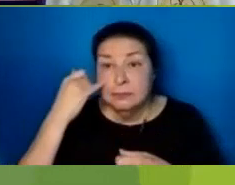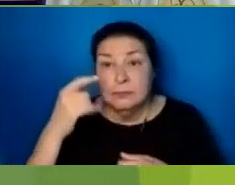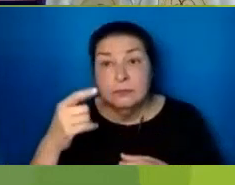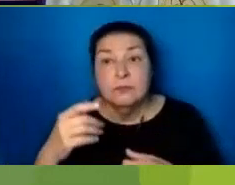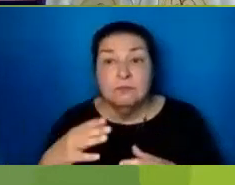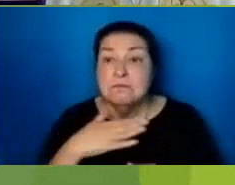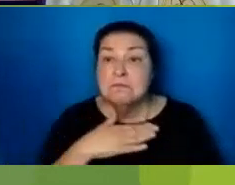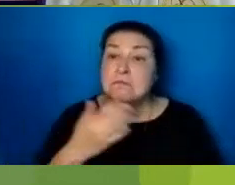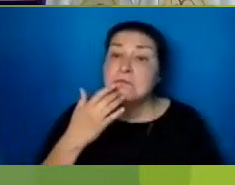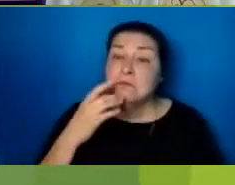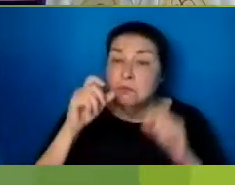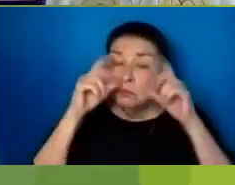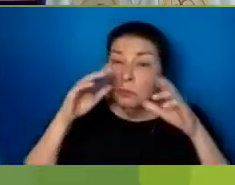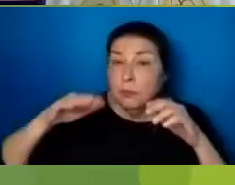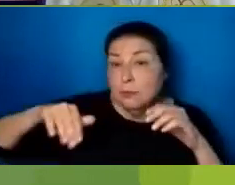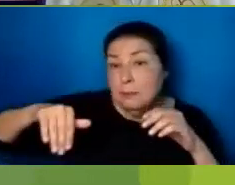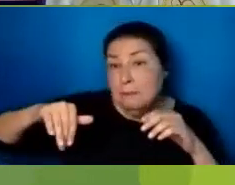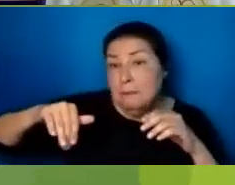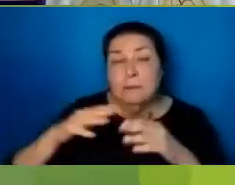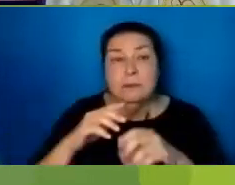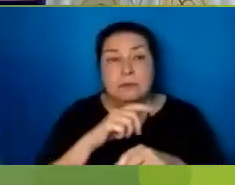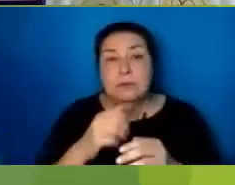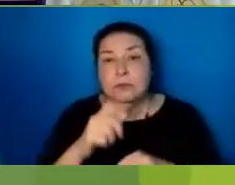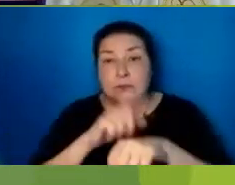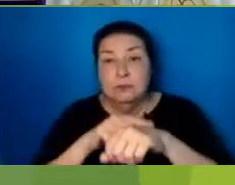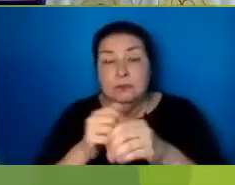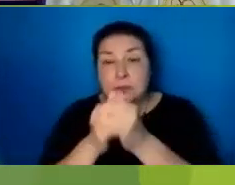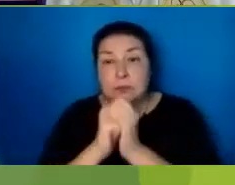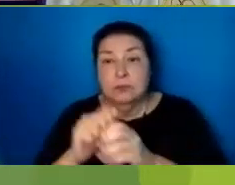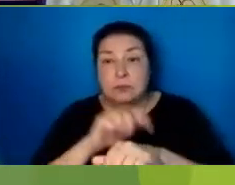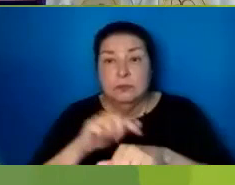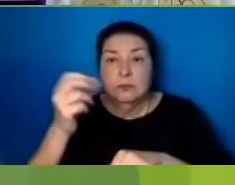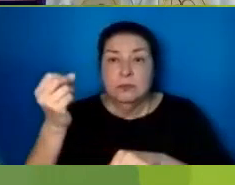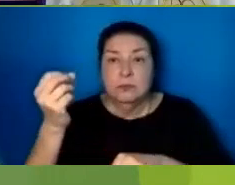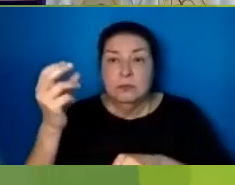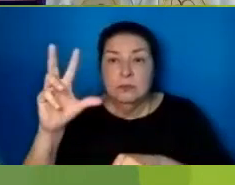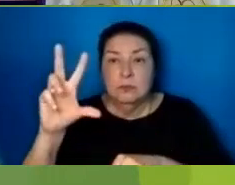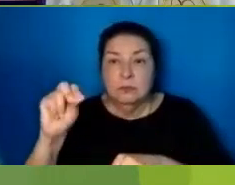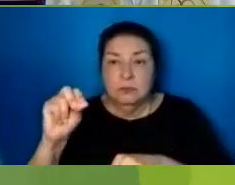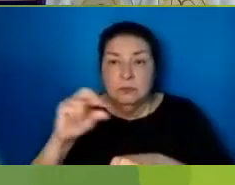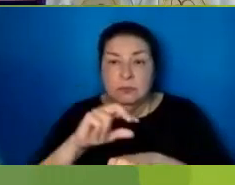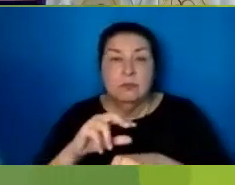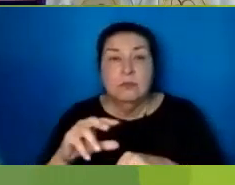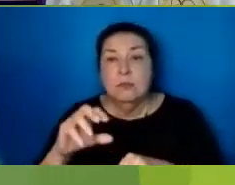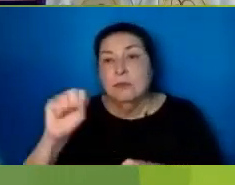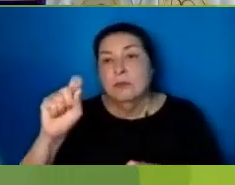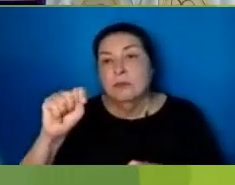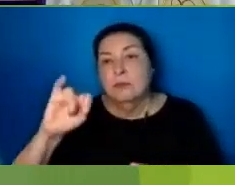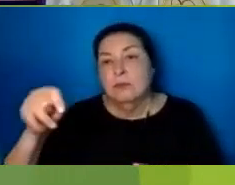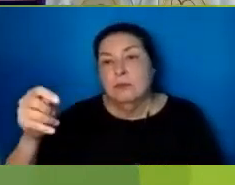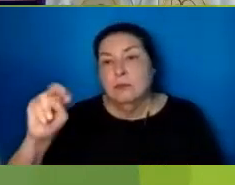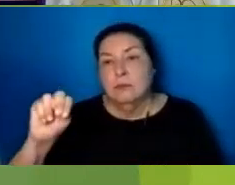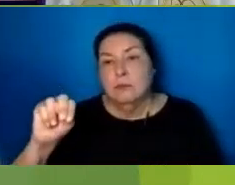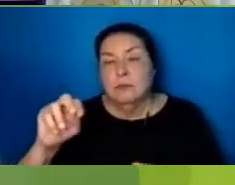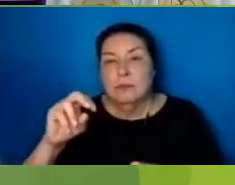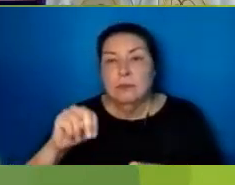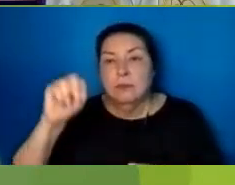Riser We Have A Worship Time At 12 30 P.M. At St. John's In North Long Beach